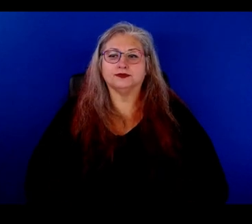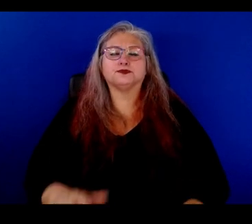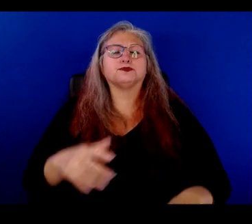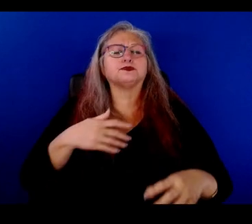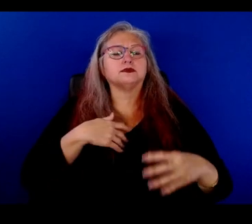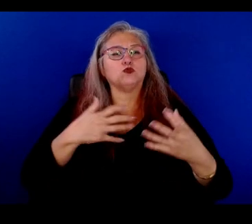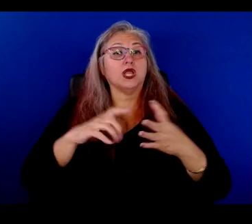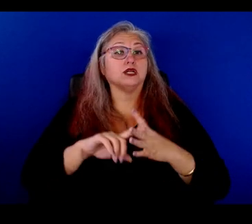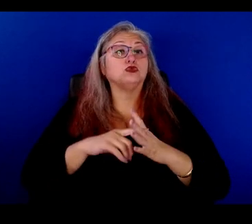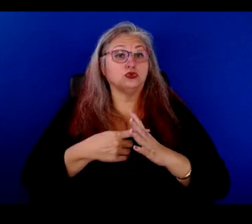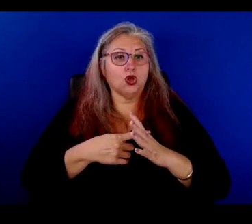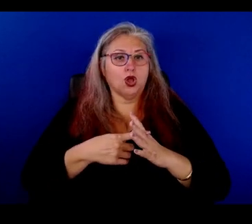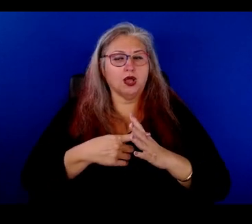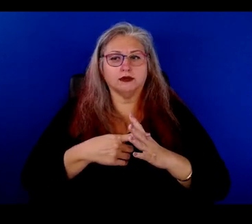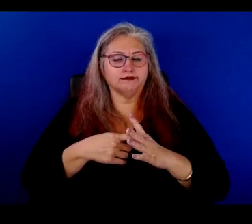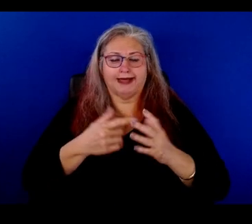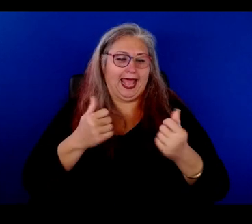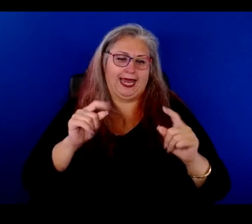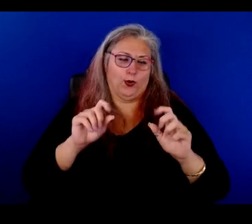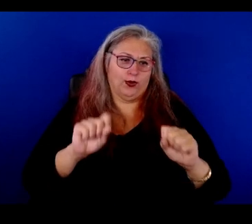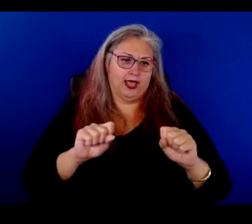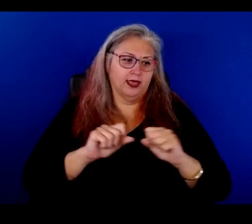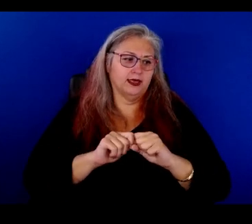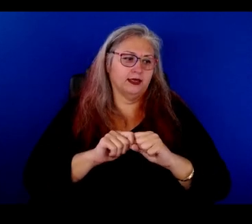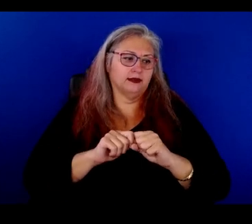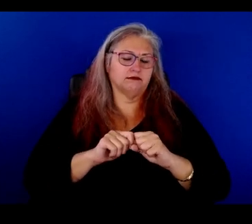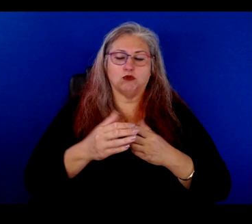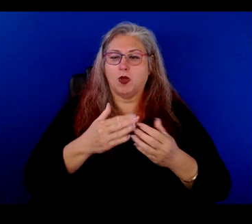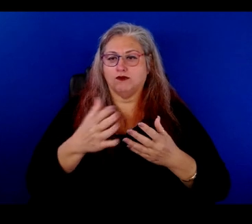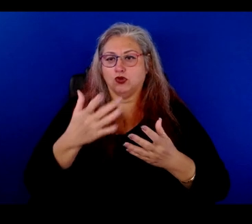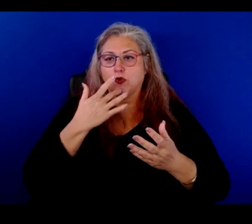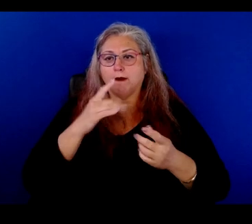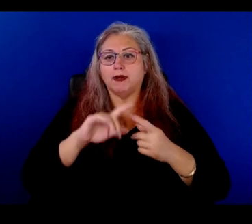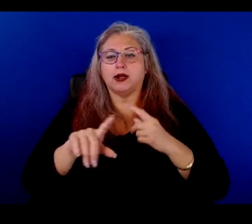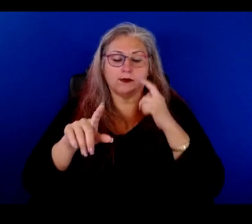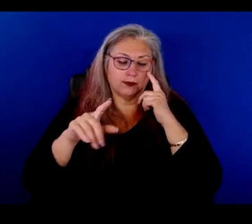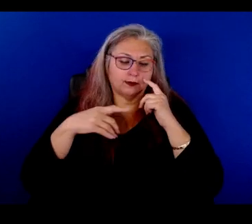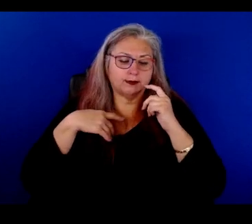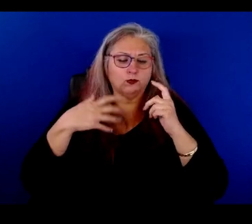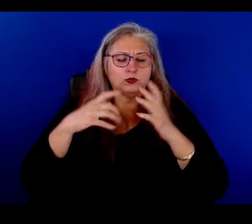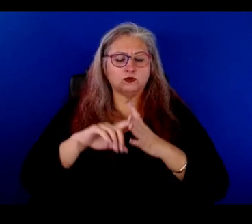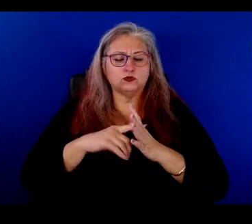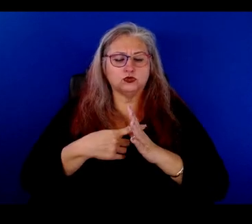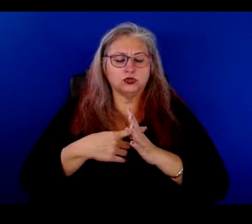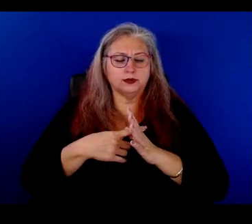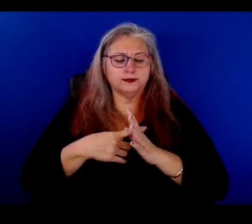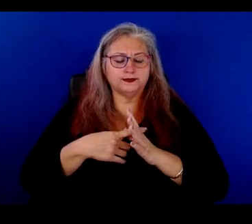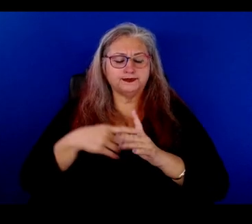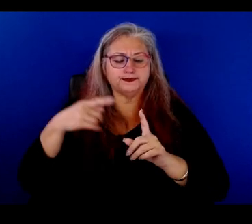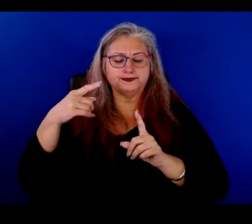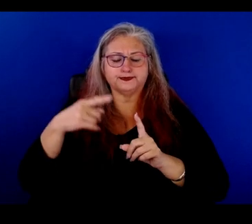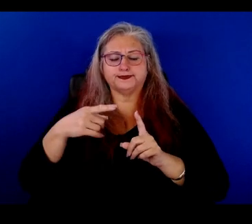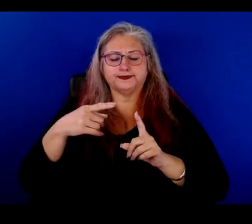wanted to start, we can start anywhere that you want to, but I was, I wanted to start with the,